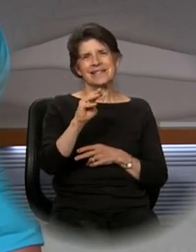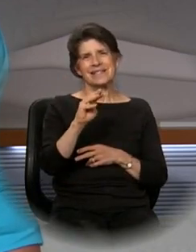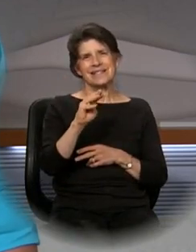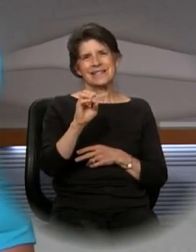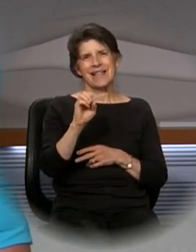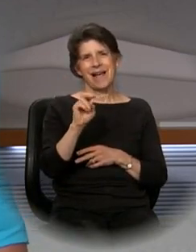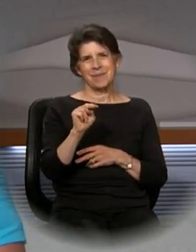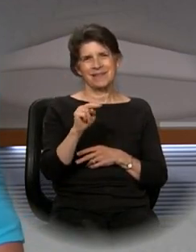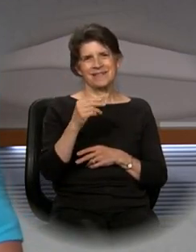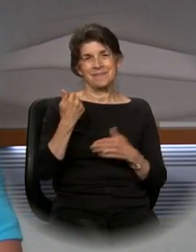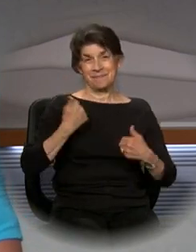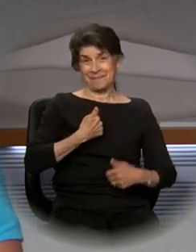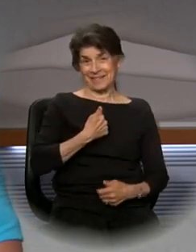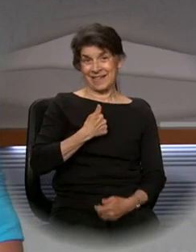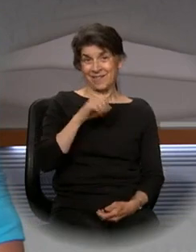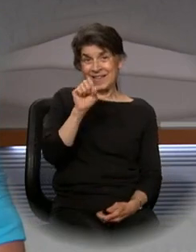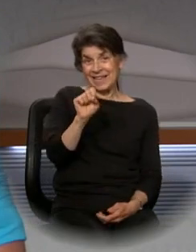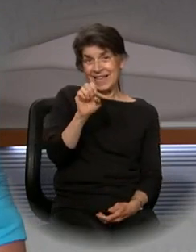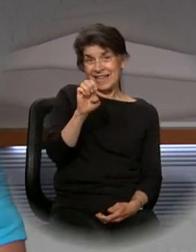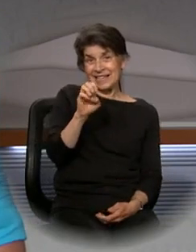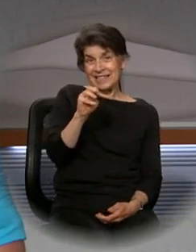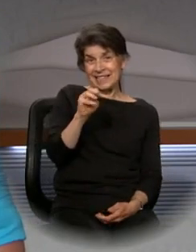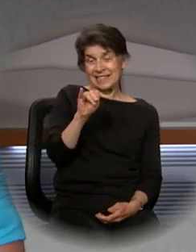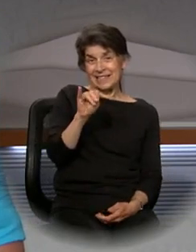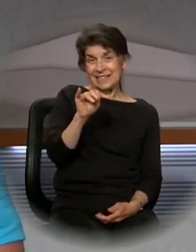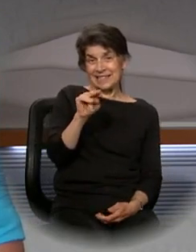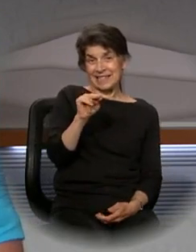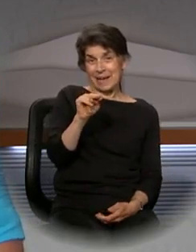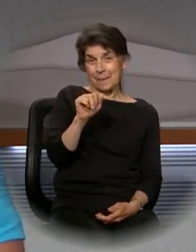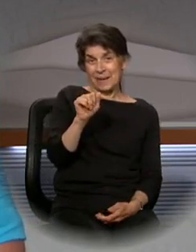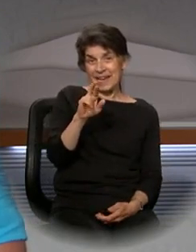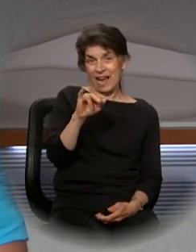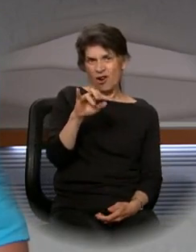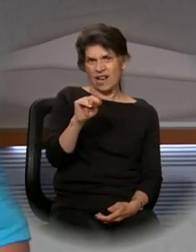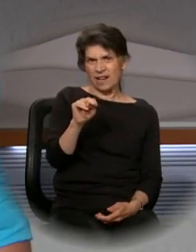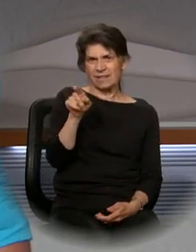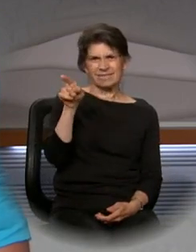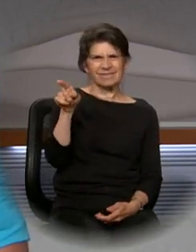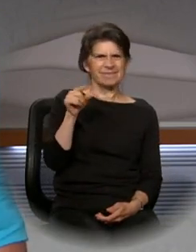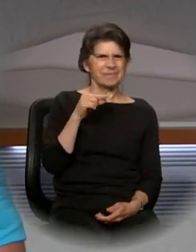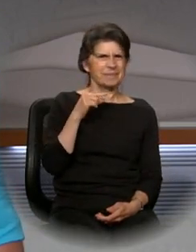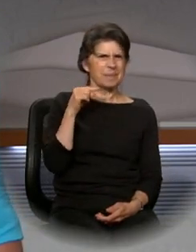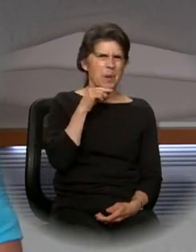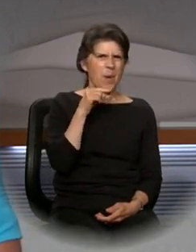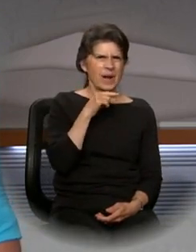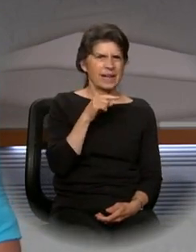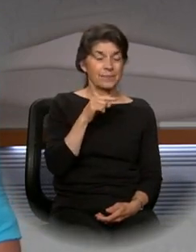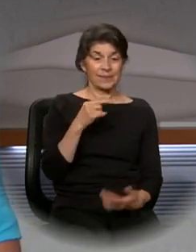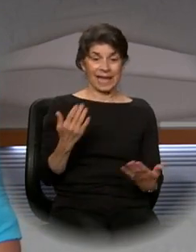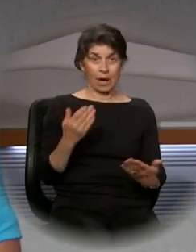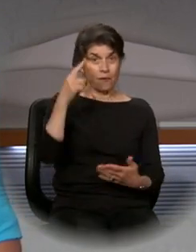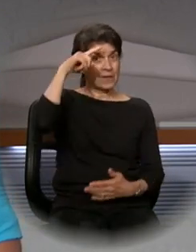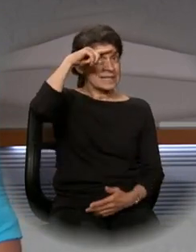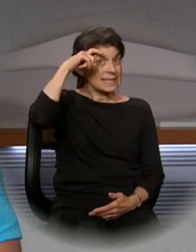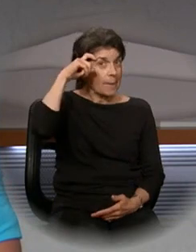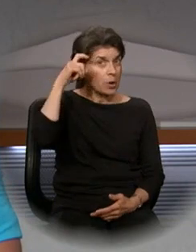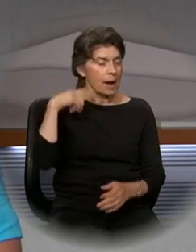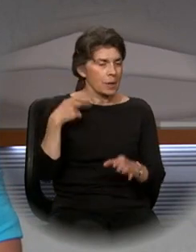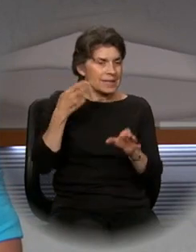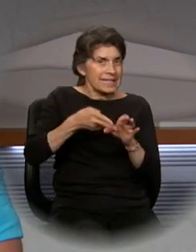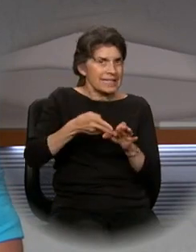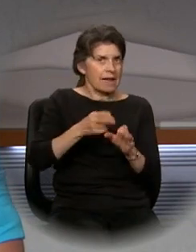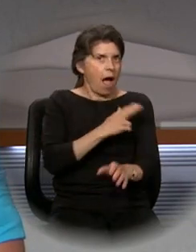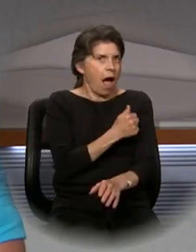Diocese of Madison at St. Francis de Sales Seminary in Milwaukee. For this summer, I am participating in a